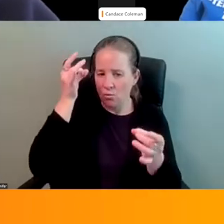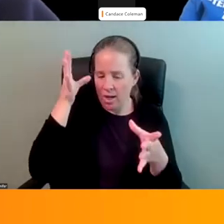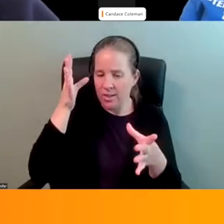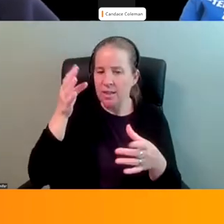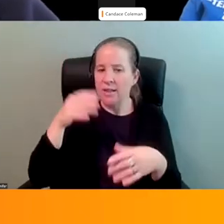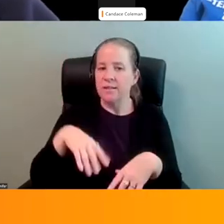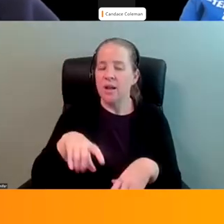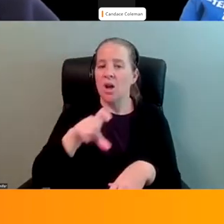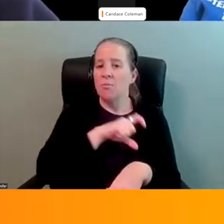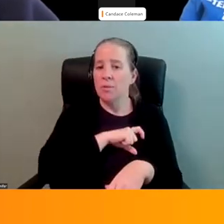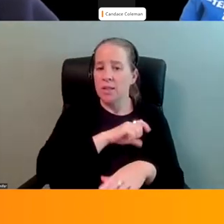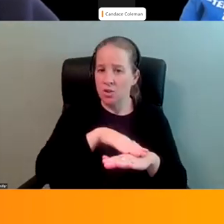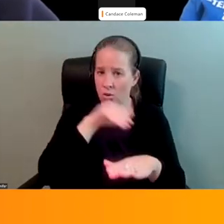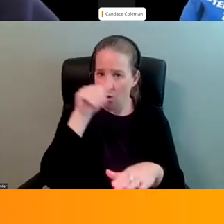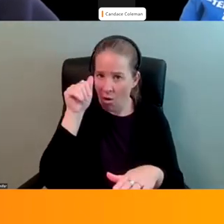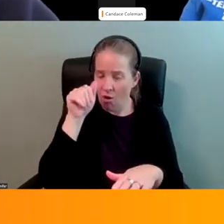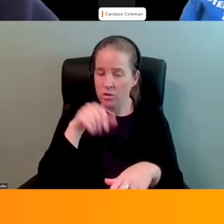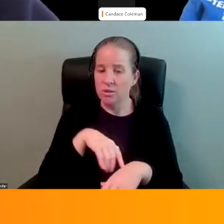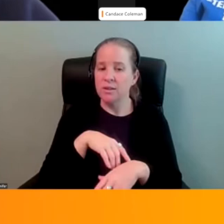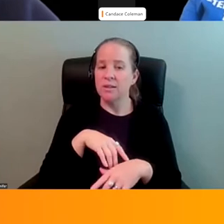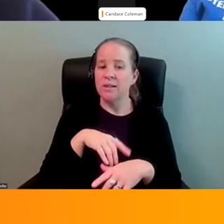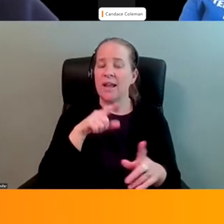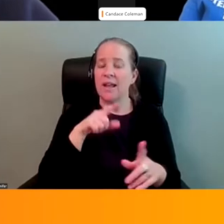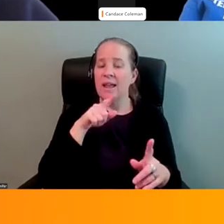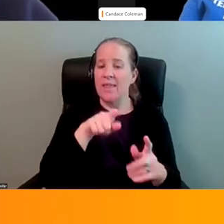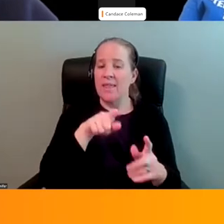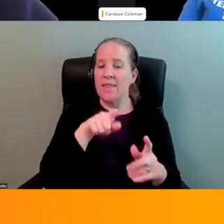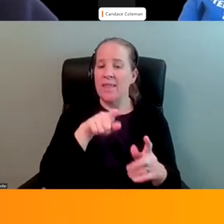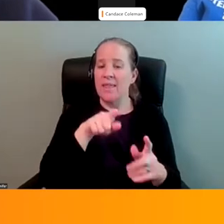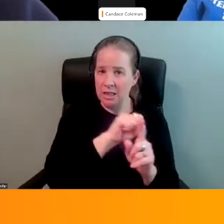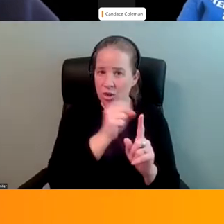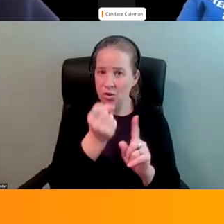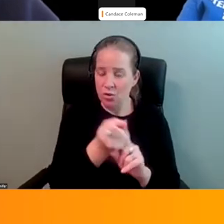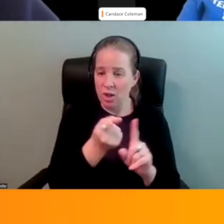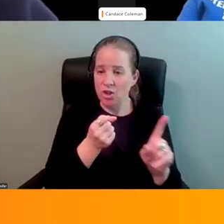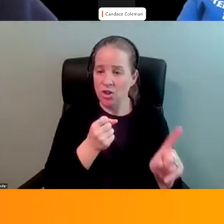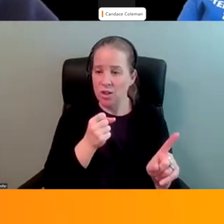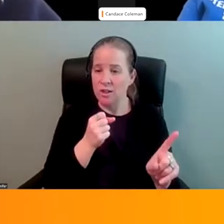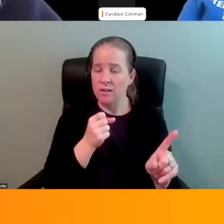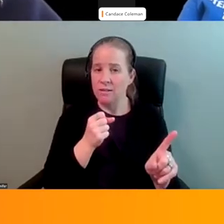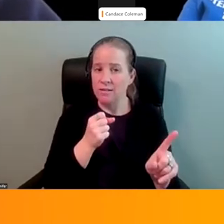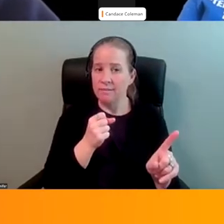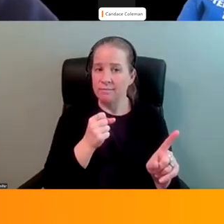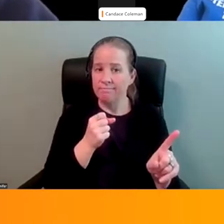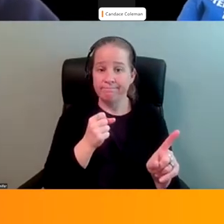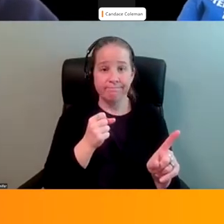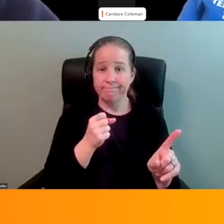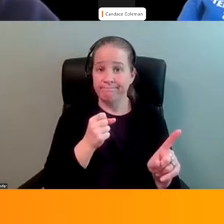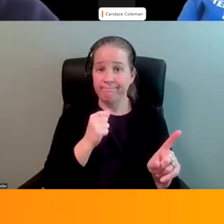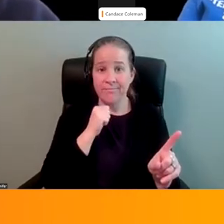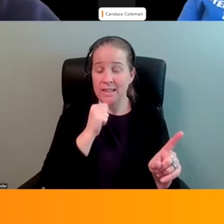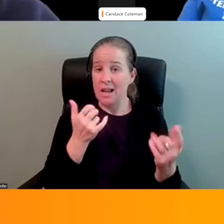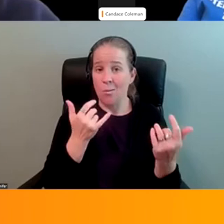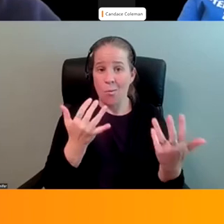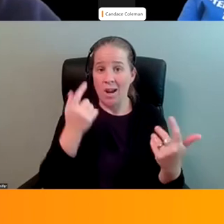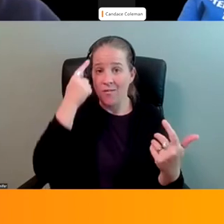Police were called. And in this particular case, they did not wait for crisis